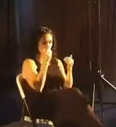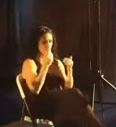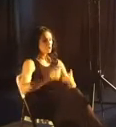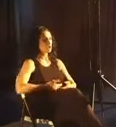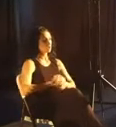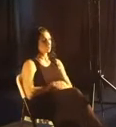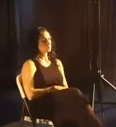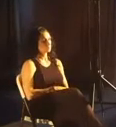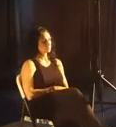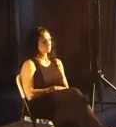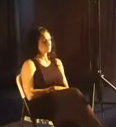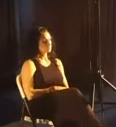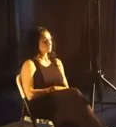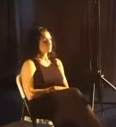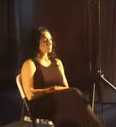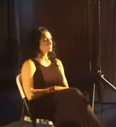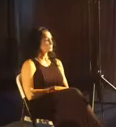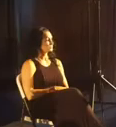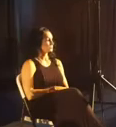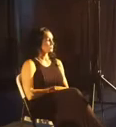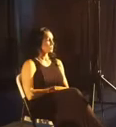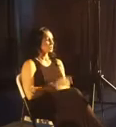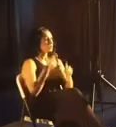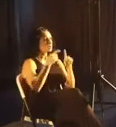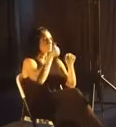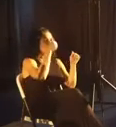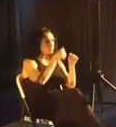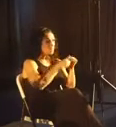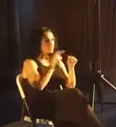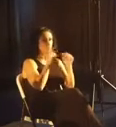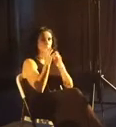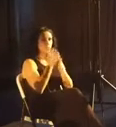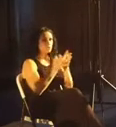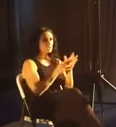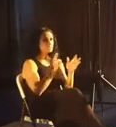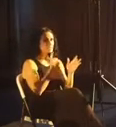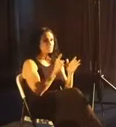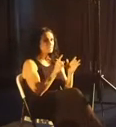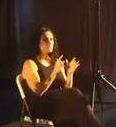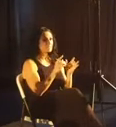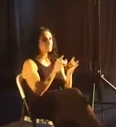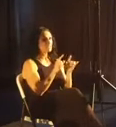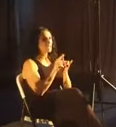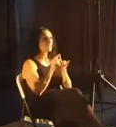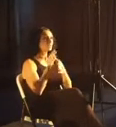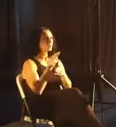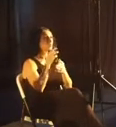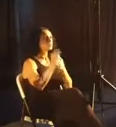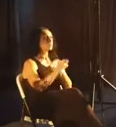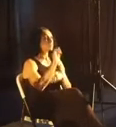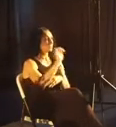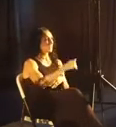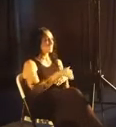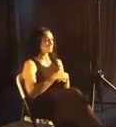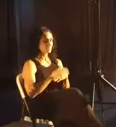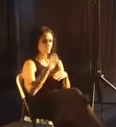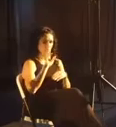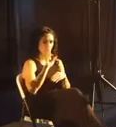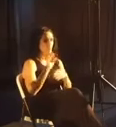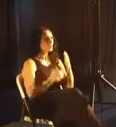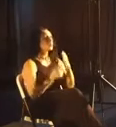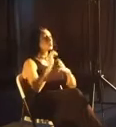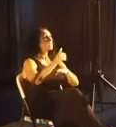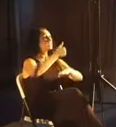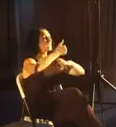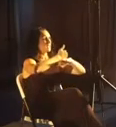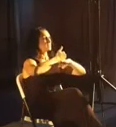are. To be reminded of who Jesus is and who we are as a result of that. It resets our